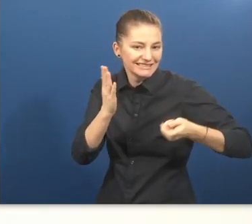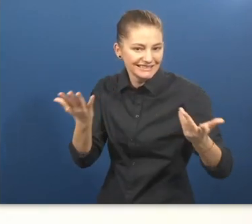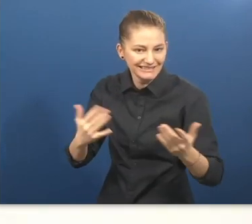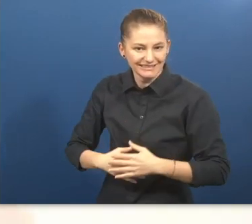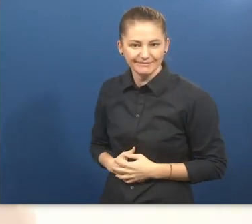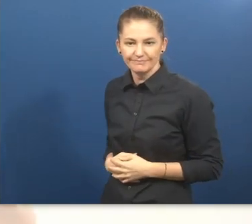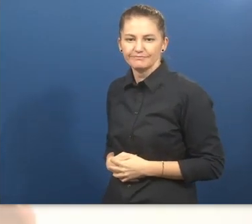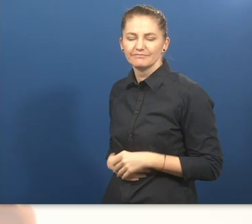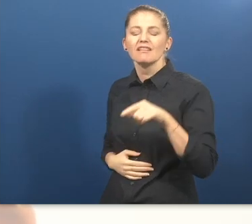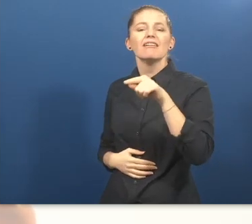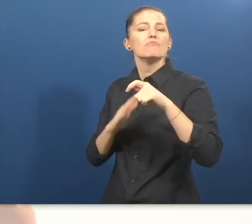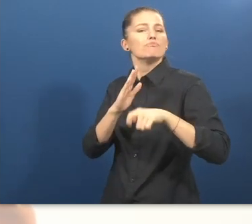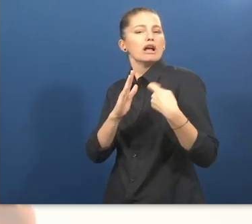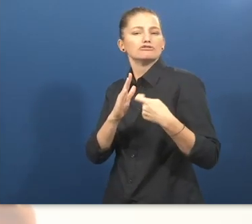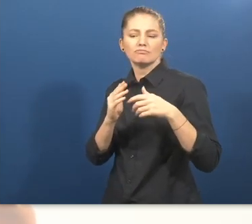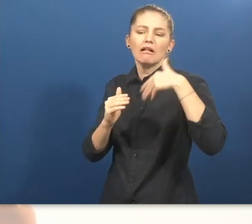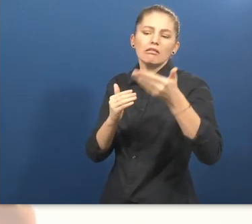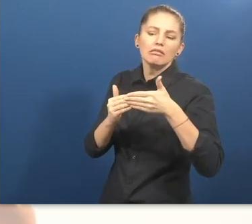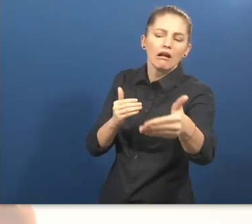What is next for Visor?